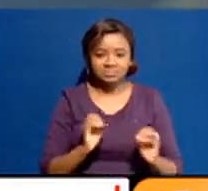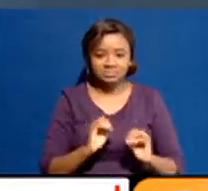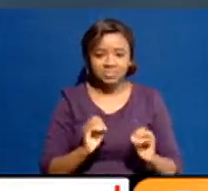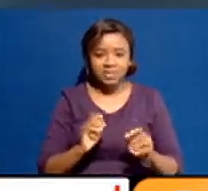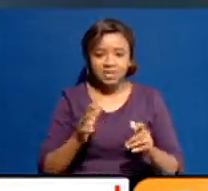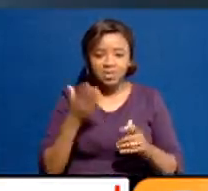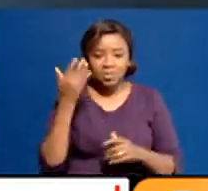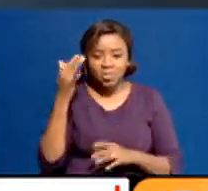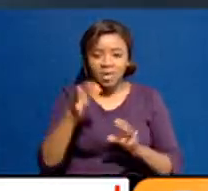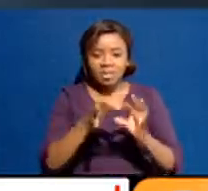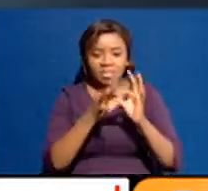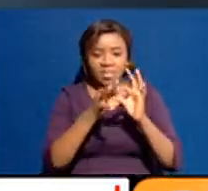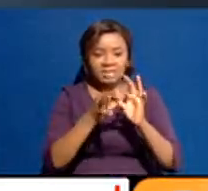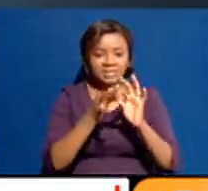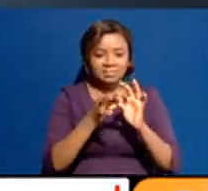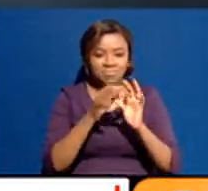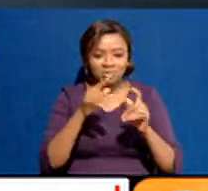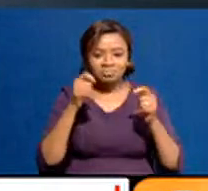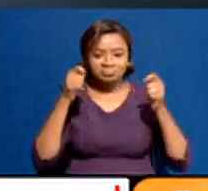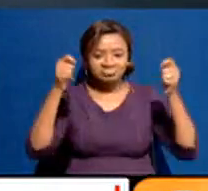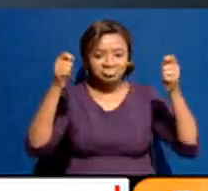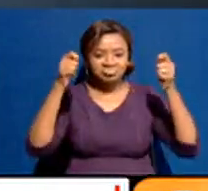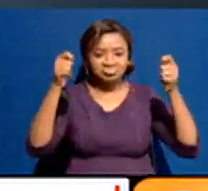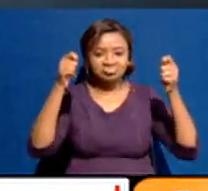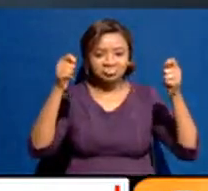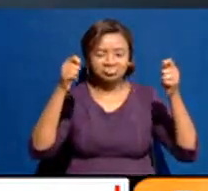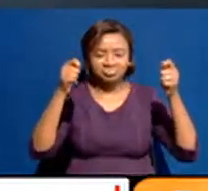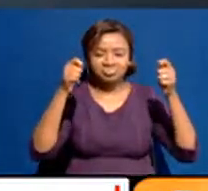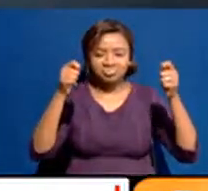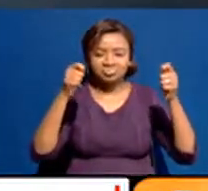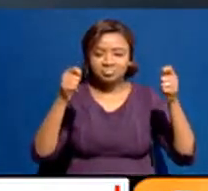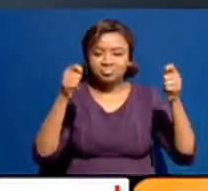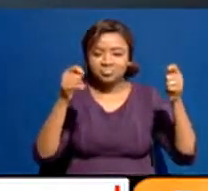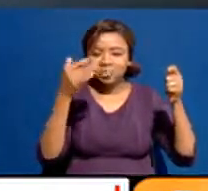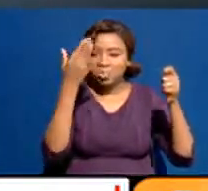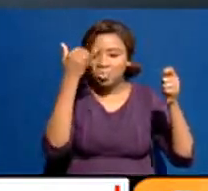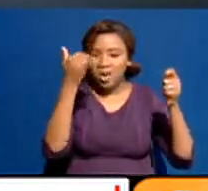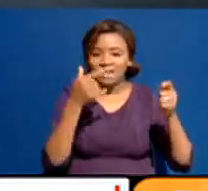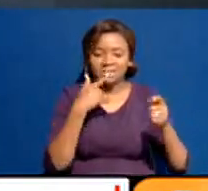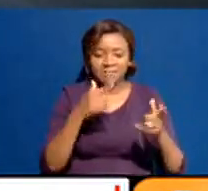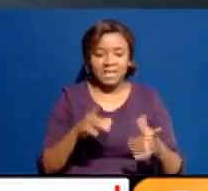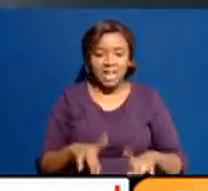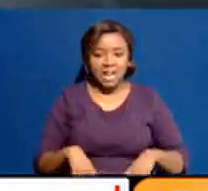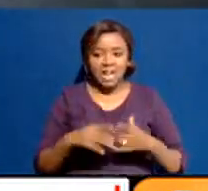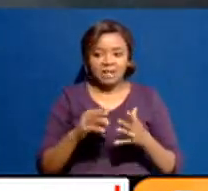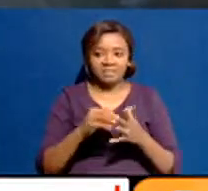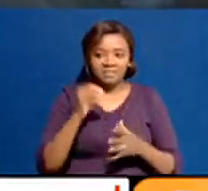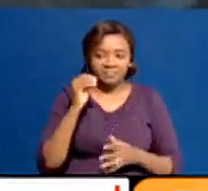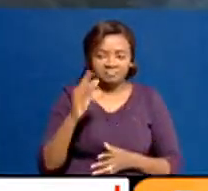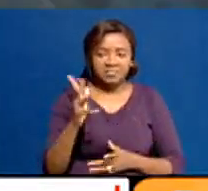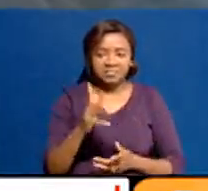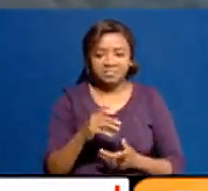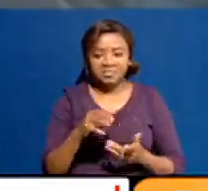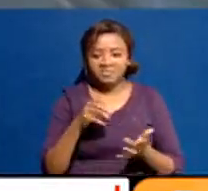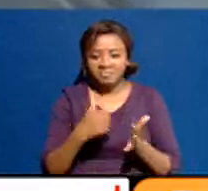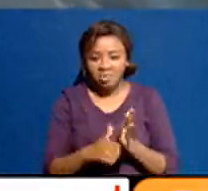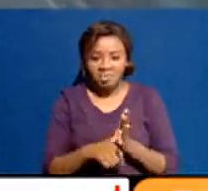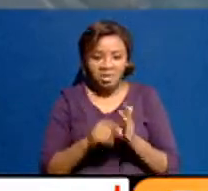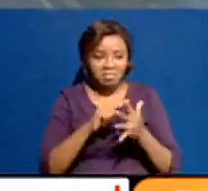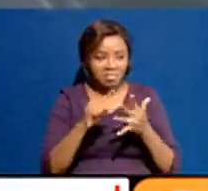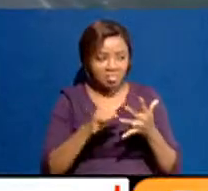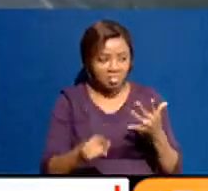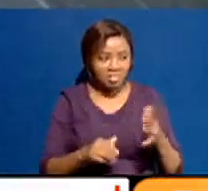the elections. Of course, they're talking about cost of living, but the call started around them saying that whereas